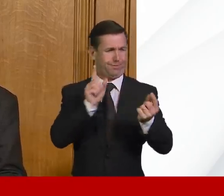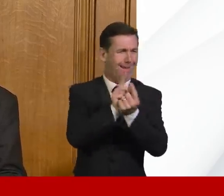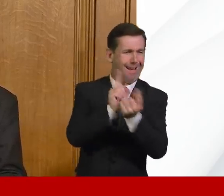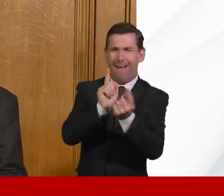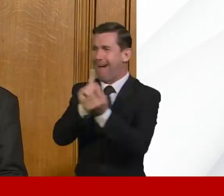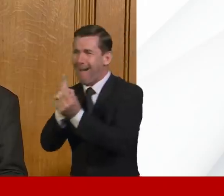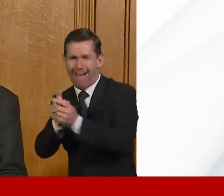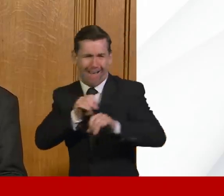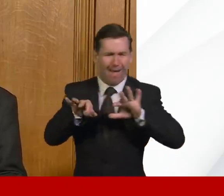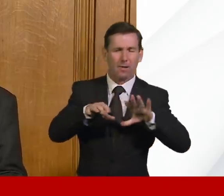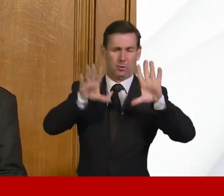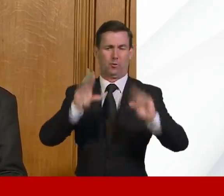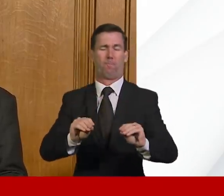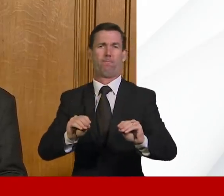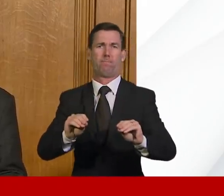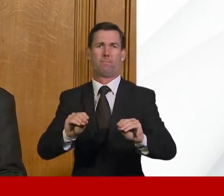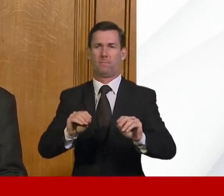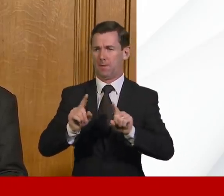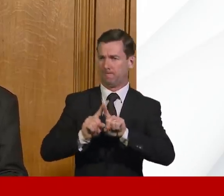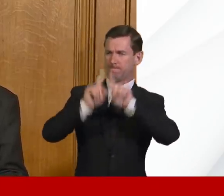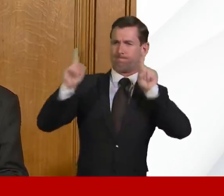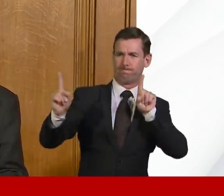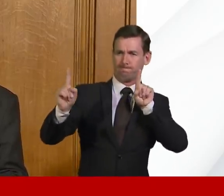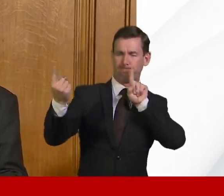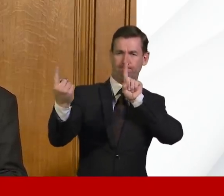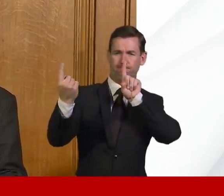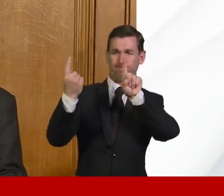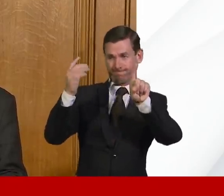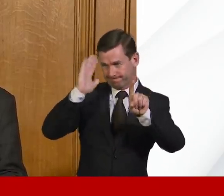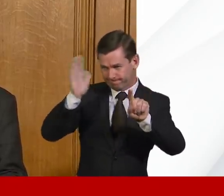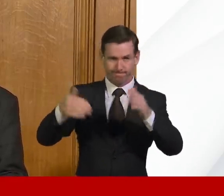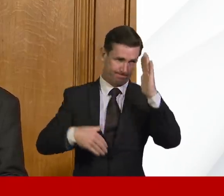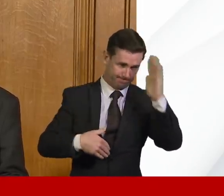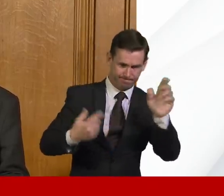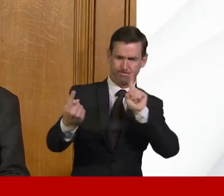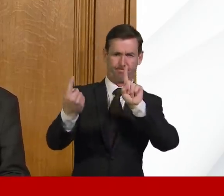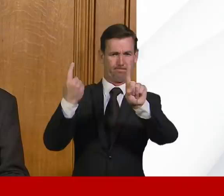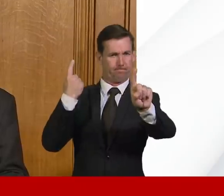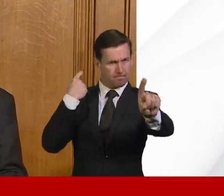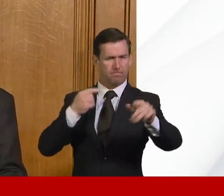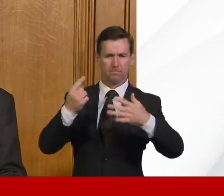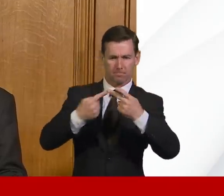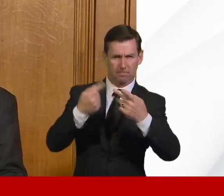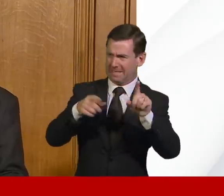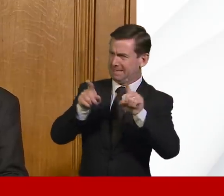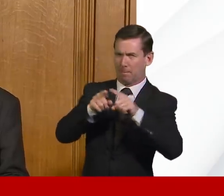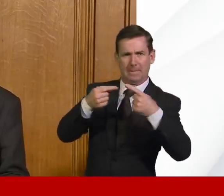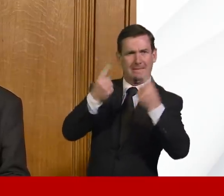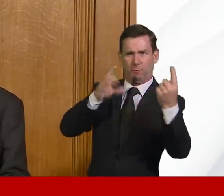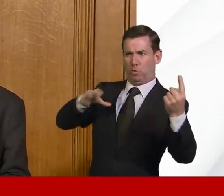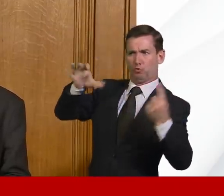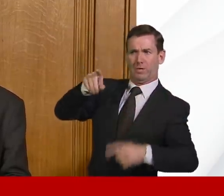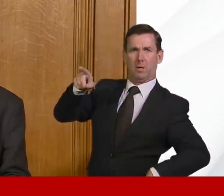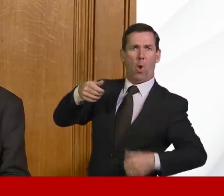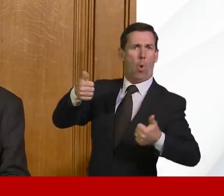social distancing. That's what the government has introduced on the best scientific advice. That's what other countries have done. And we have